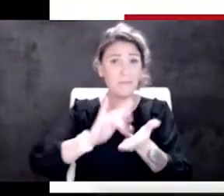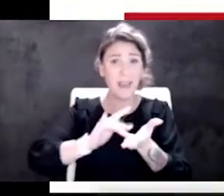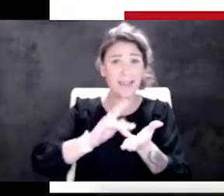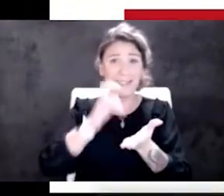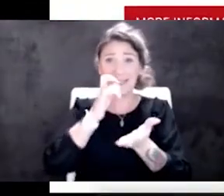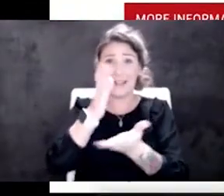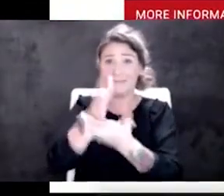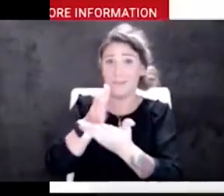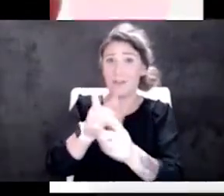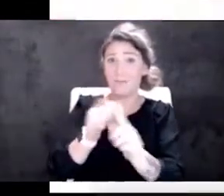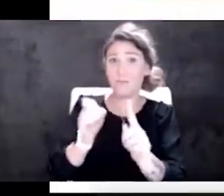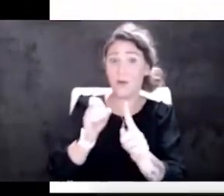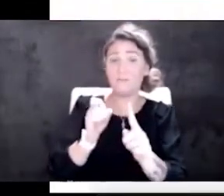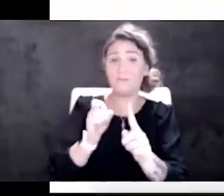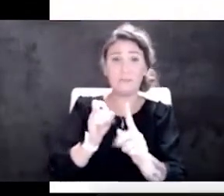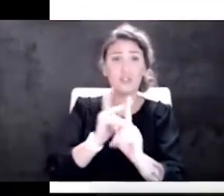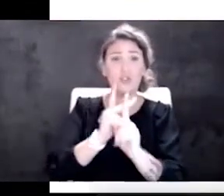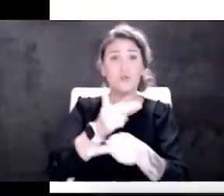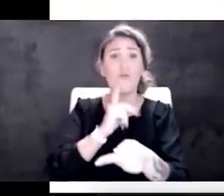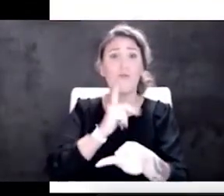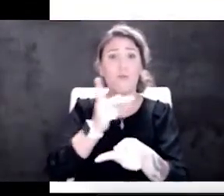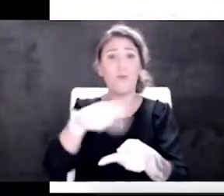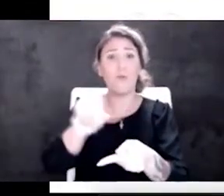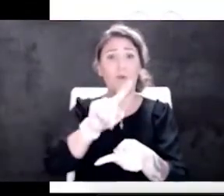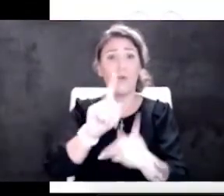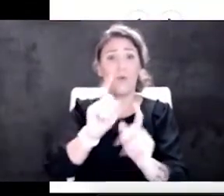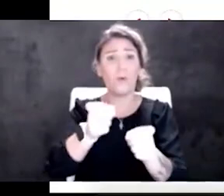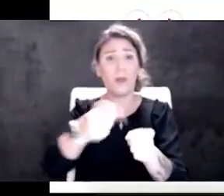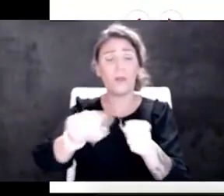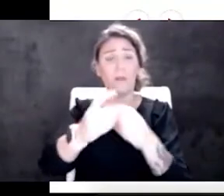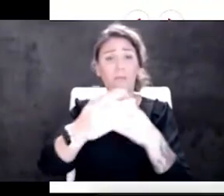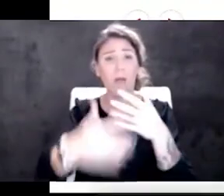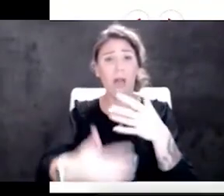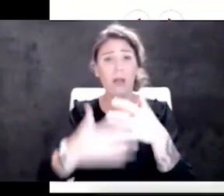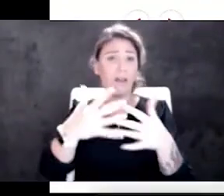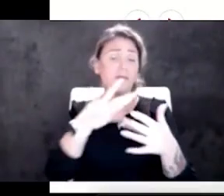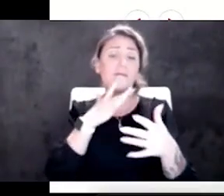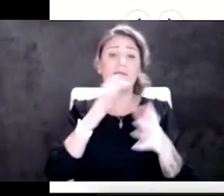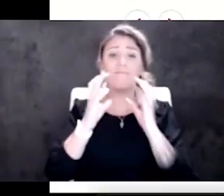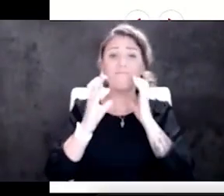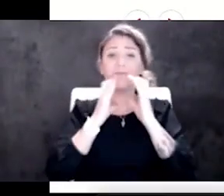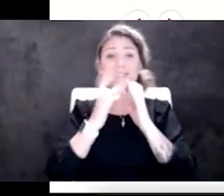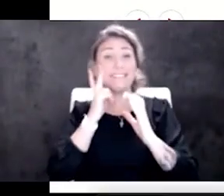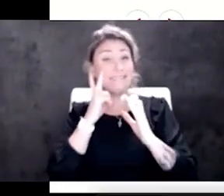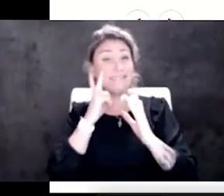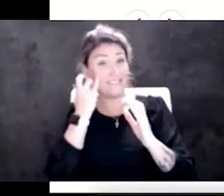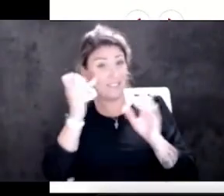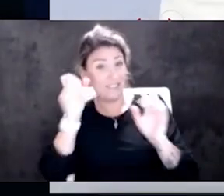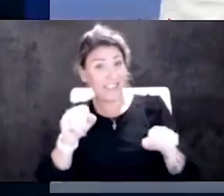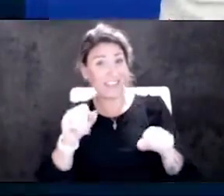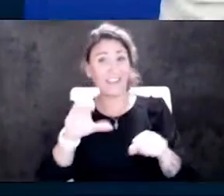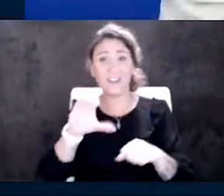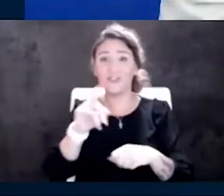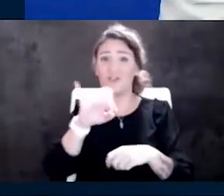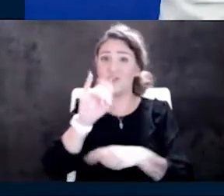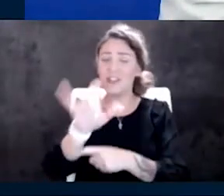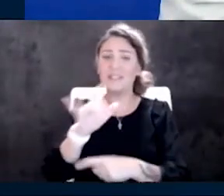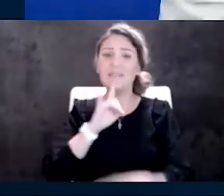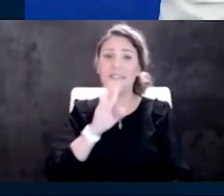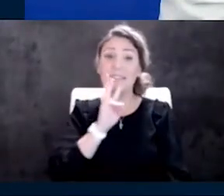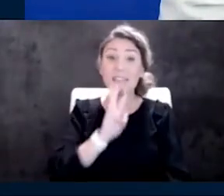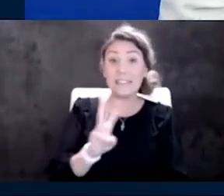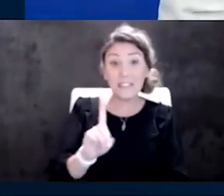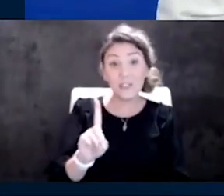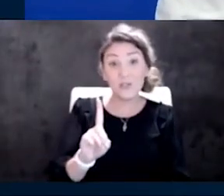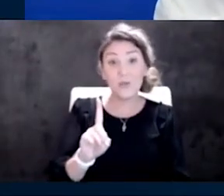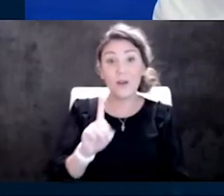to donate blood. So just give us a call. Let us have that conversation with you and see if you can donate. All right. So Chelsea, I'm, 61, not yet